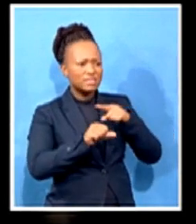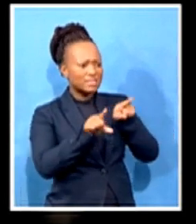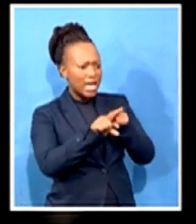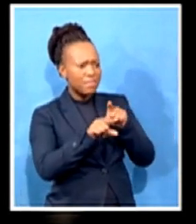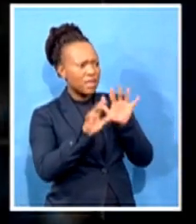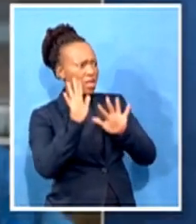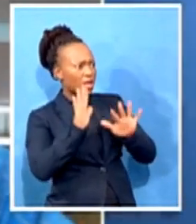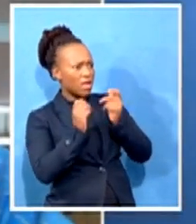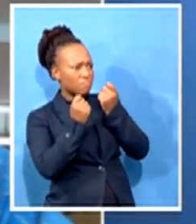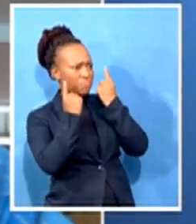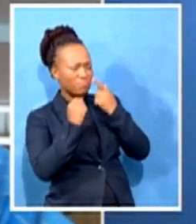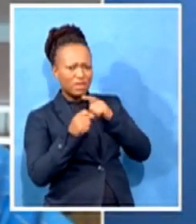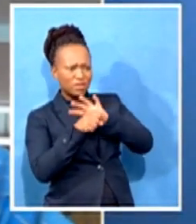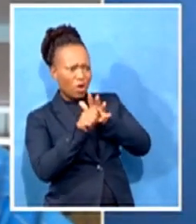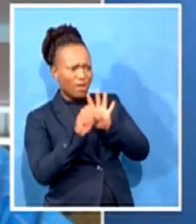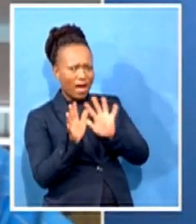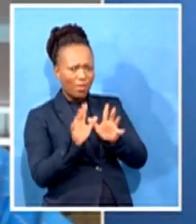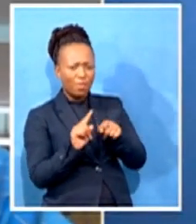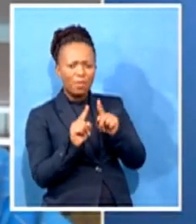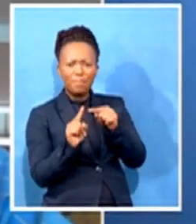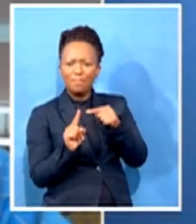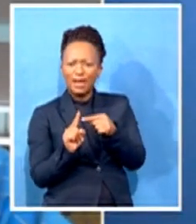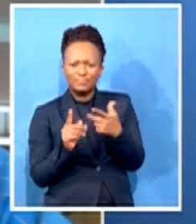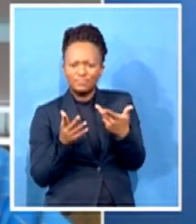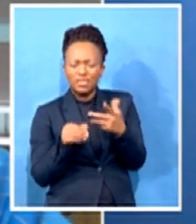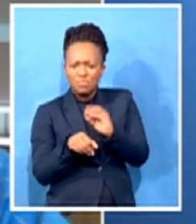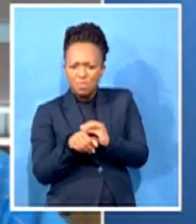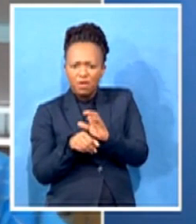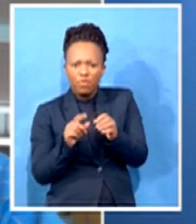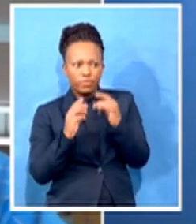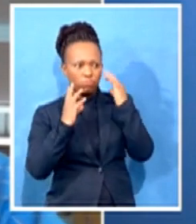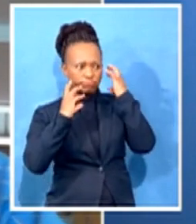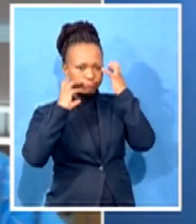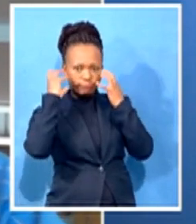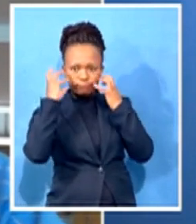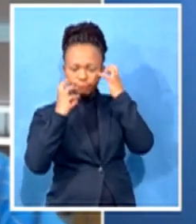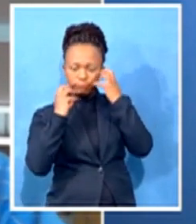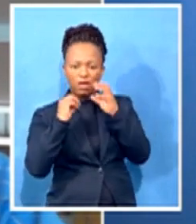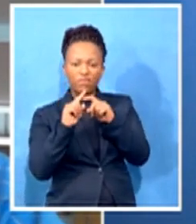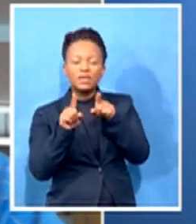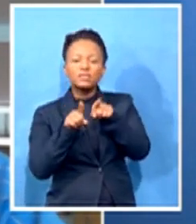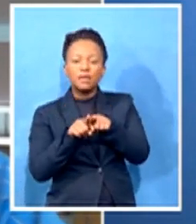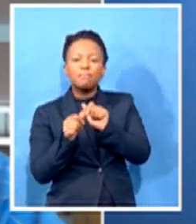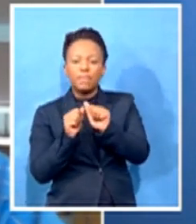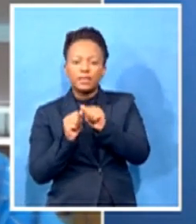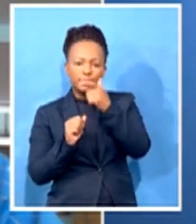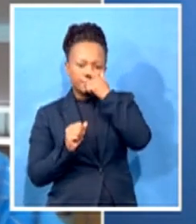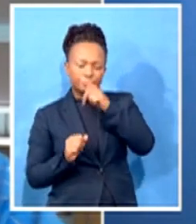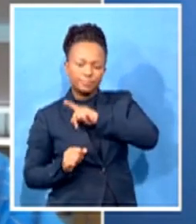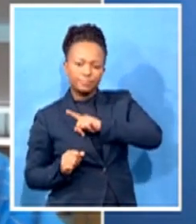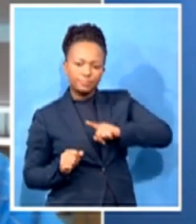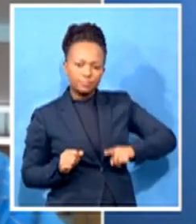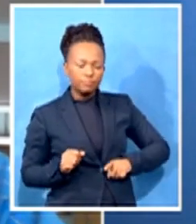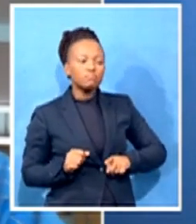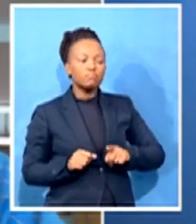with all of the confusion. But at least Cyril Ramaphosa defers to his scientists. And as we was we heard